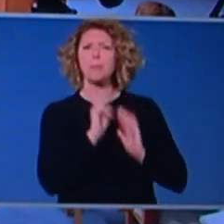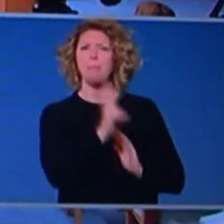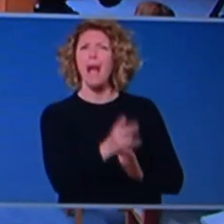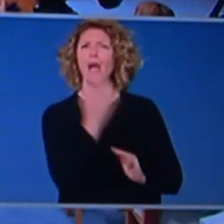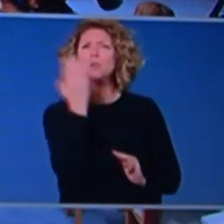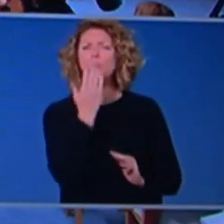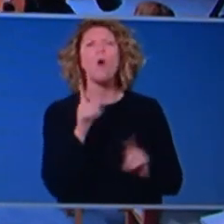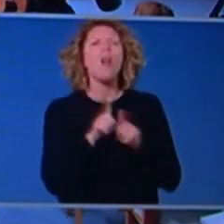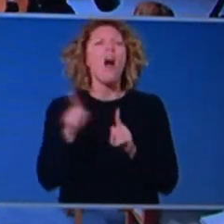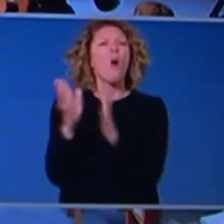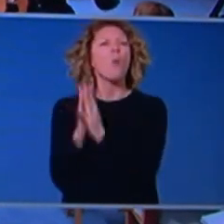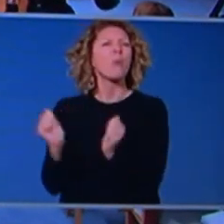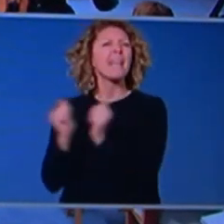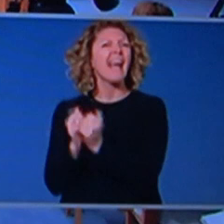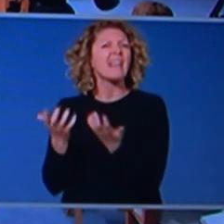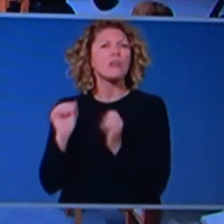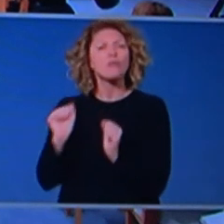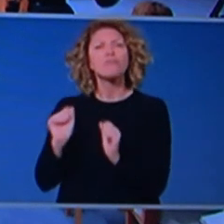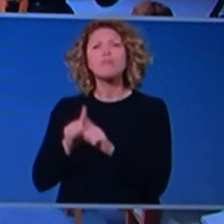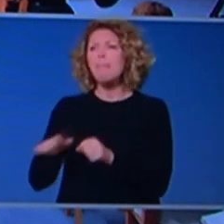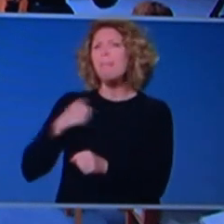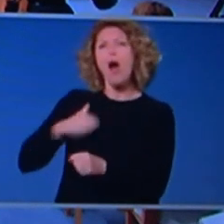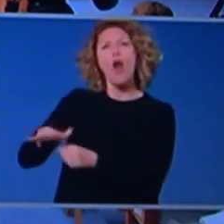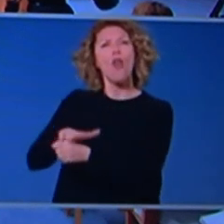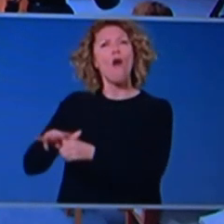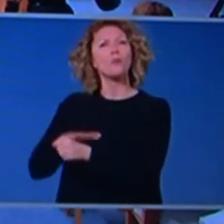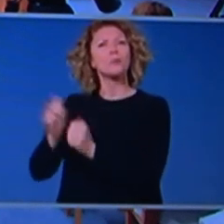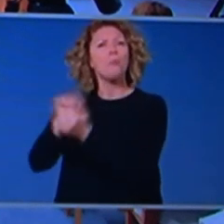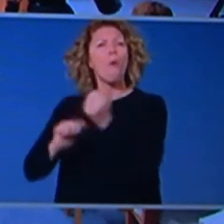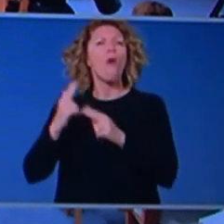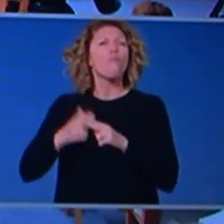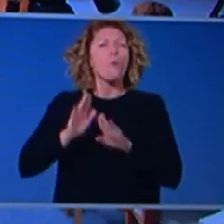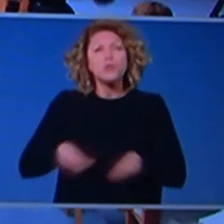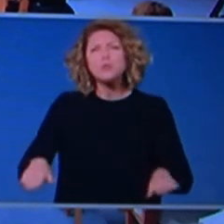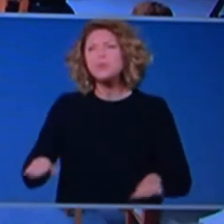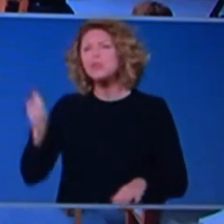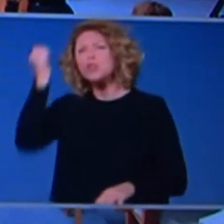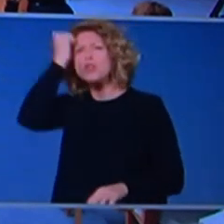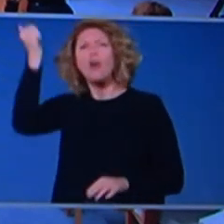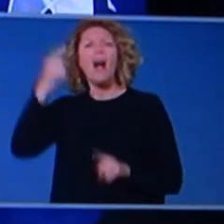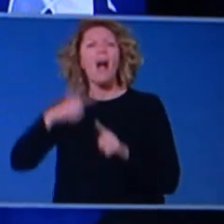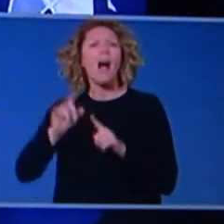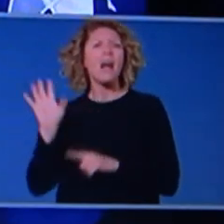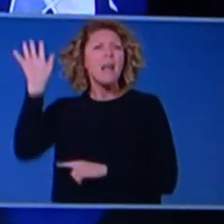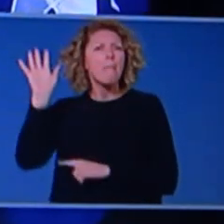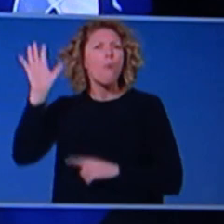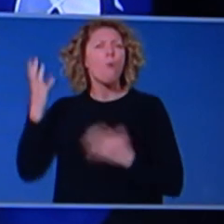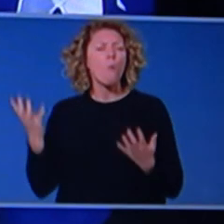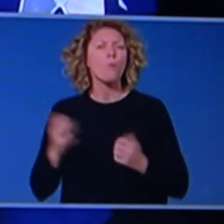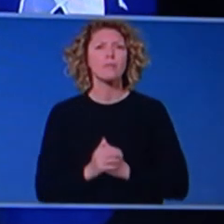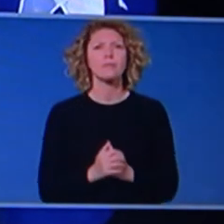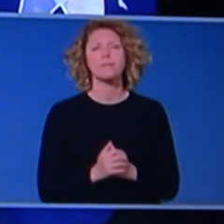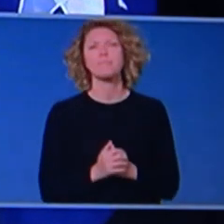for community sport? And when can we expect to see kids back on the soccer field and netball field? The Sport Minister, who's,